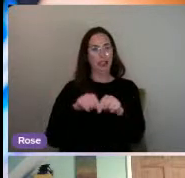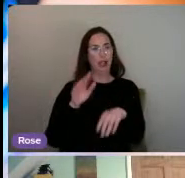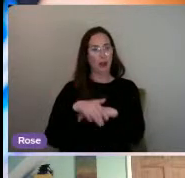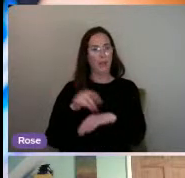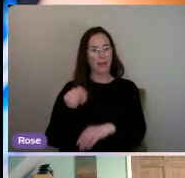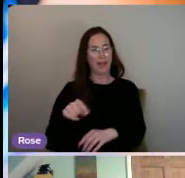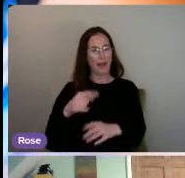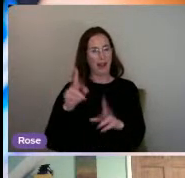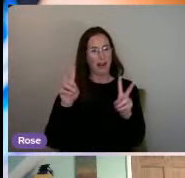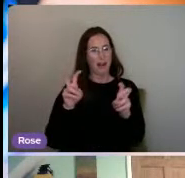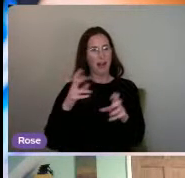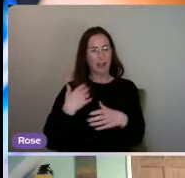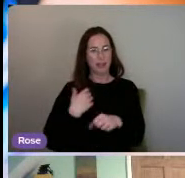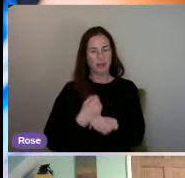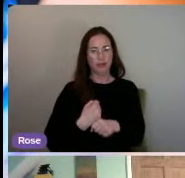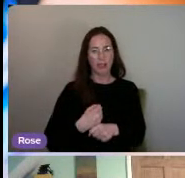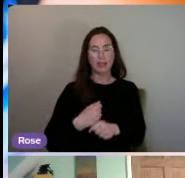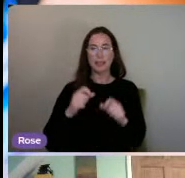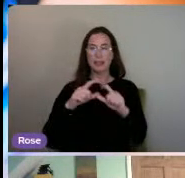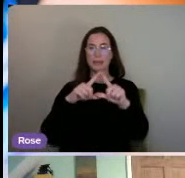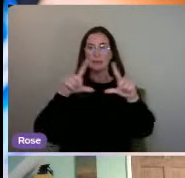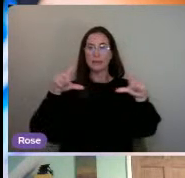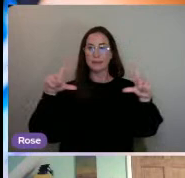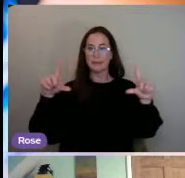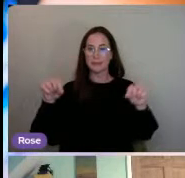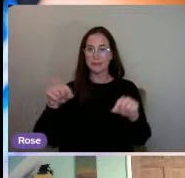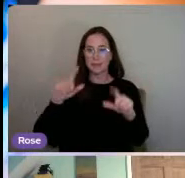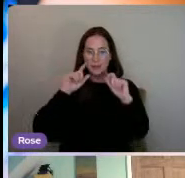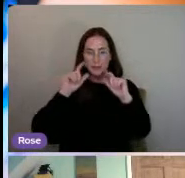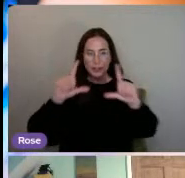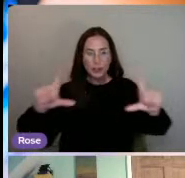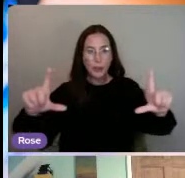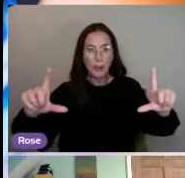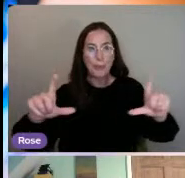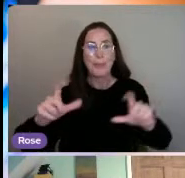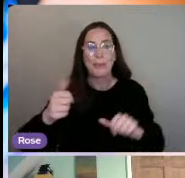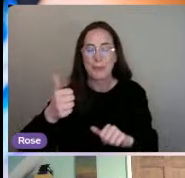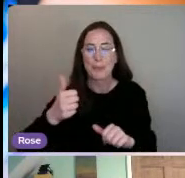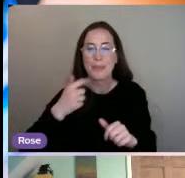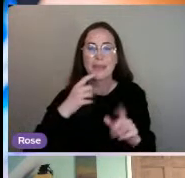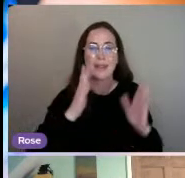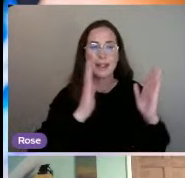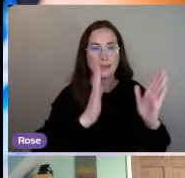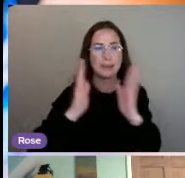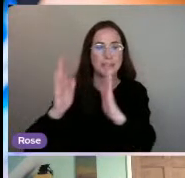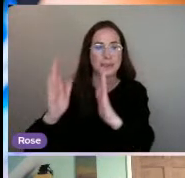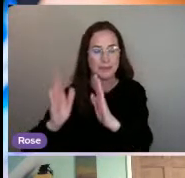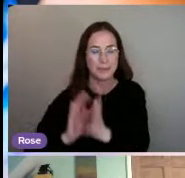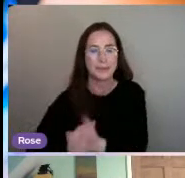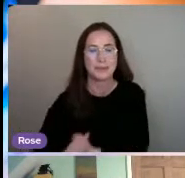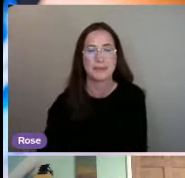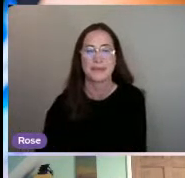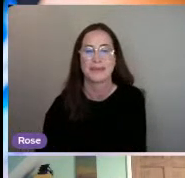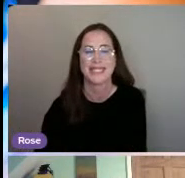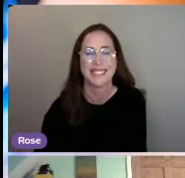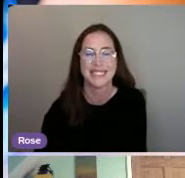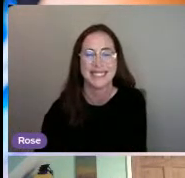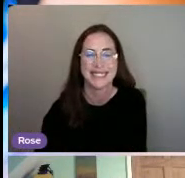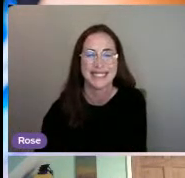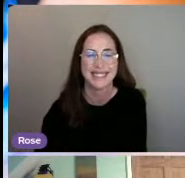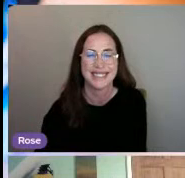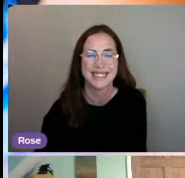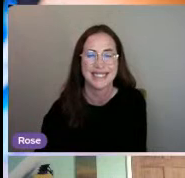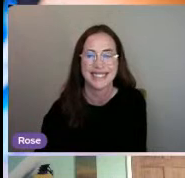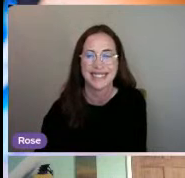Now, this is a whole picture, but we'll zoom into individual parts of the picture. So good. I love